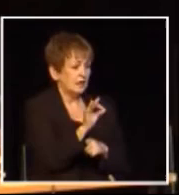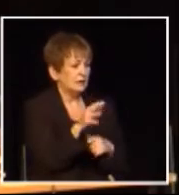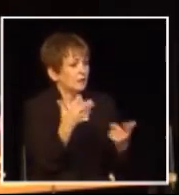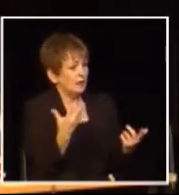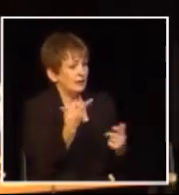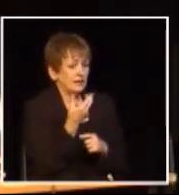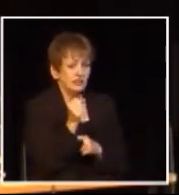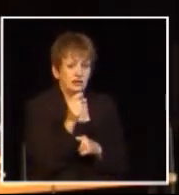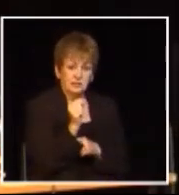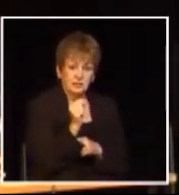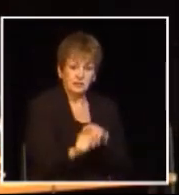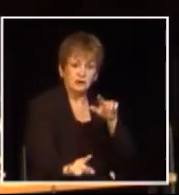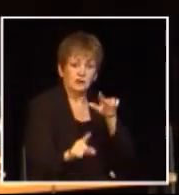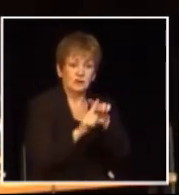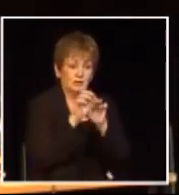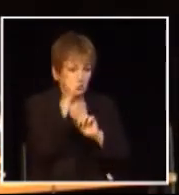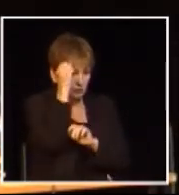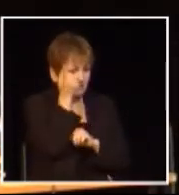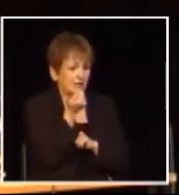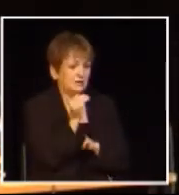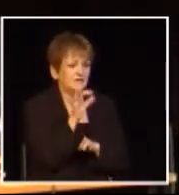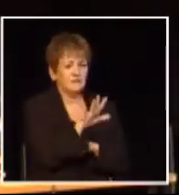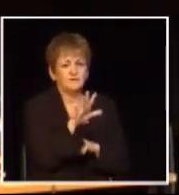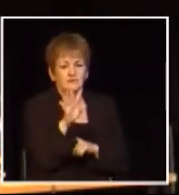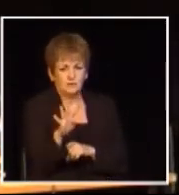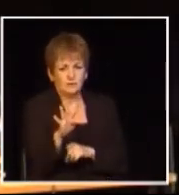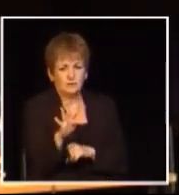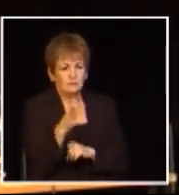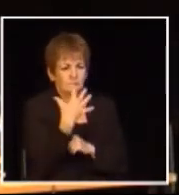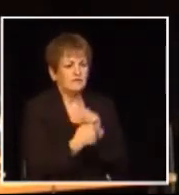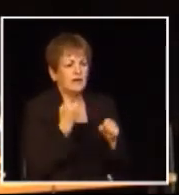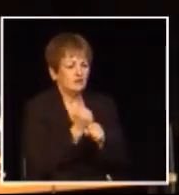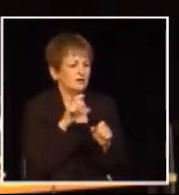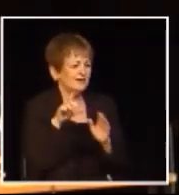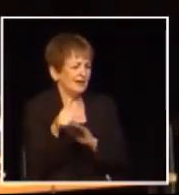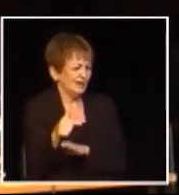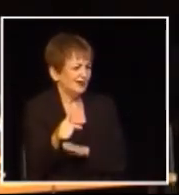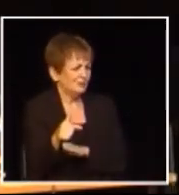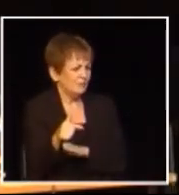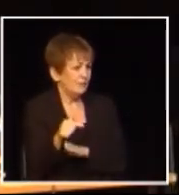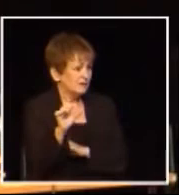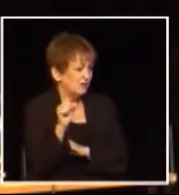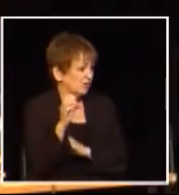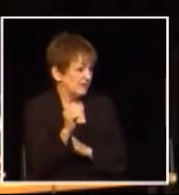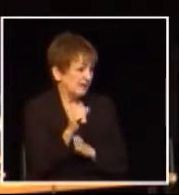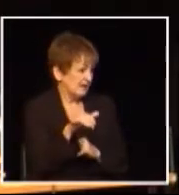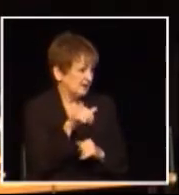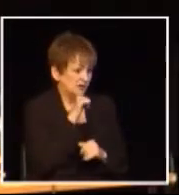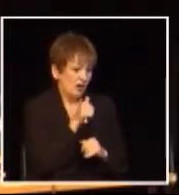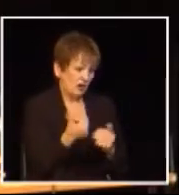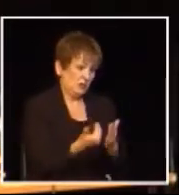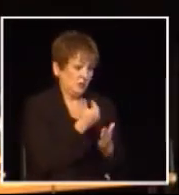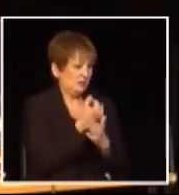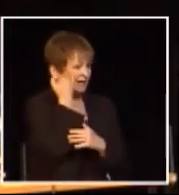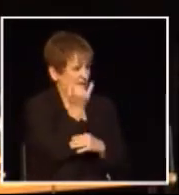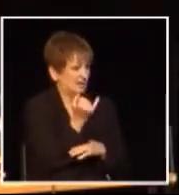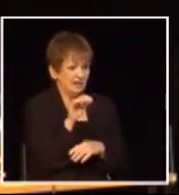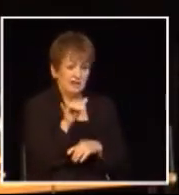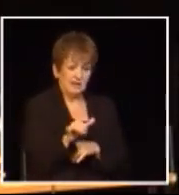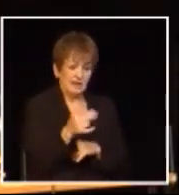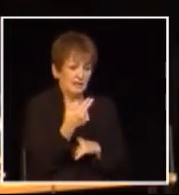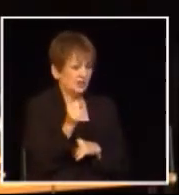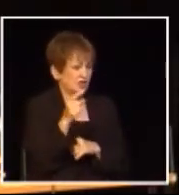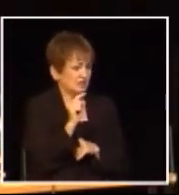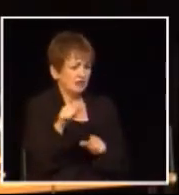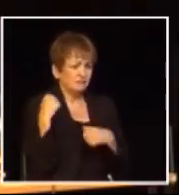1949 well guess what the HST came in Europe in 1954 five years after we got our PST so that's how new it is for